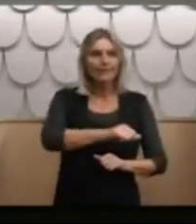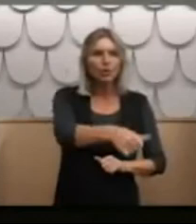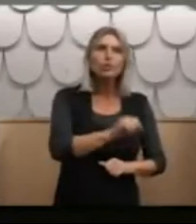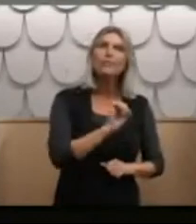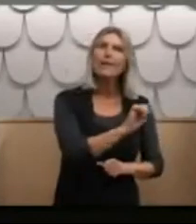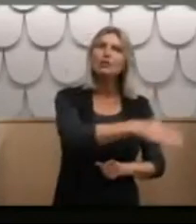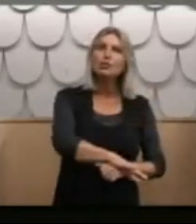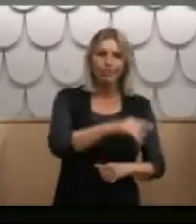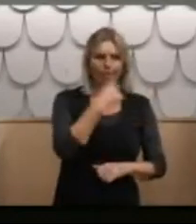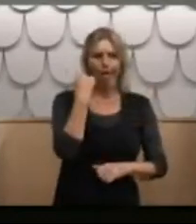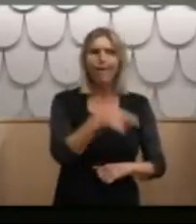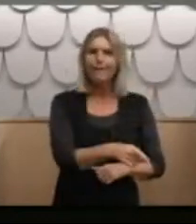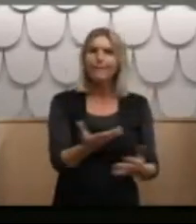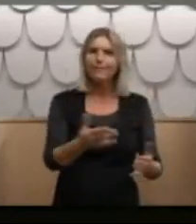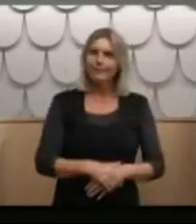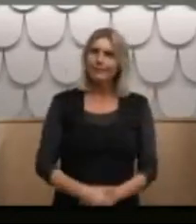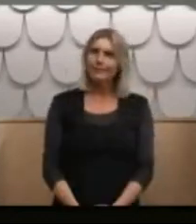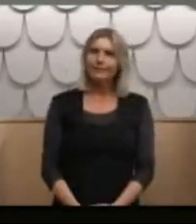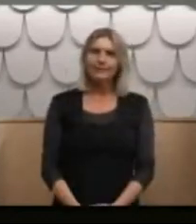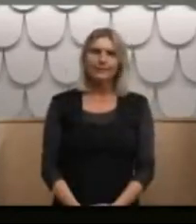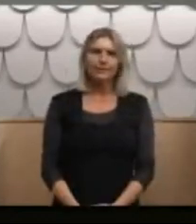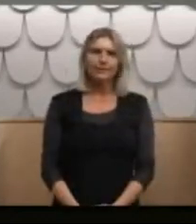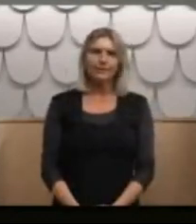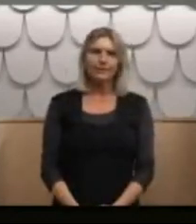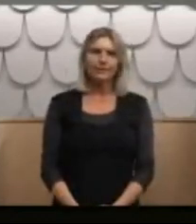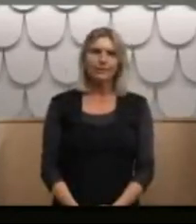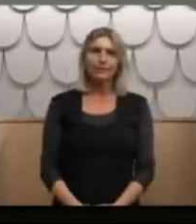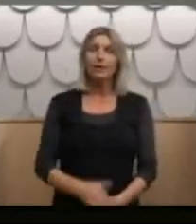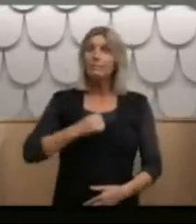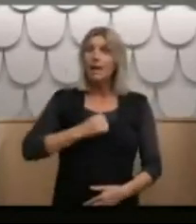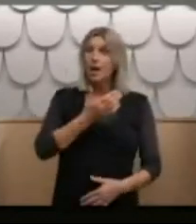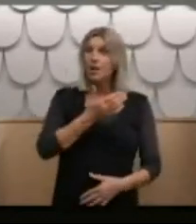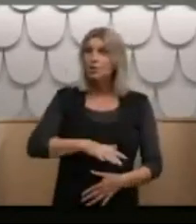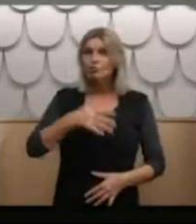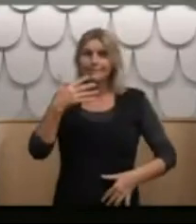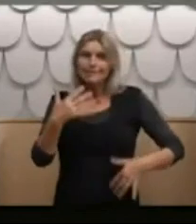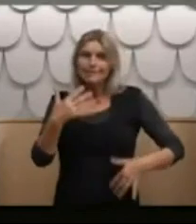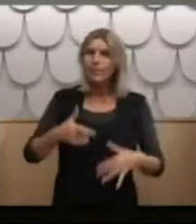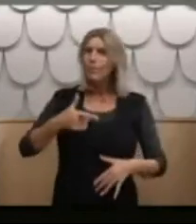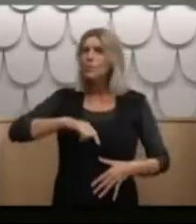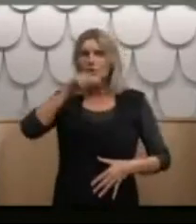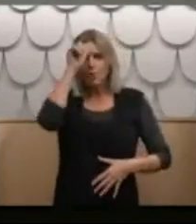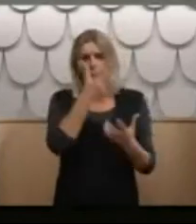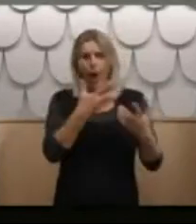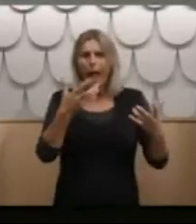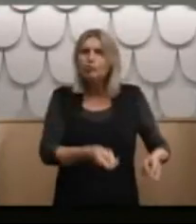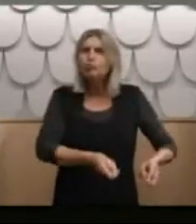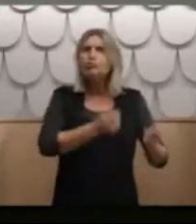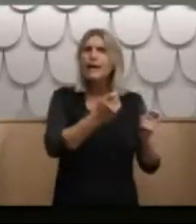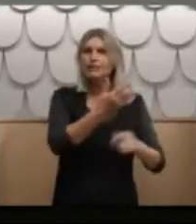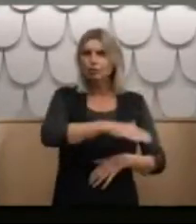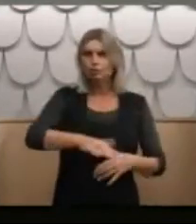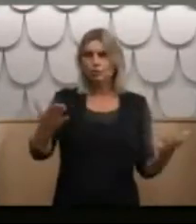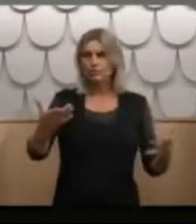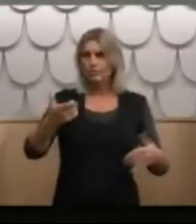My kids suffered – inability to parent well impact on children. My kids suffered for